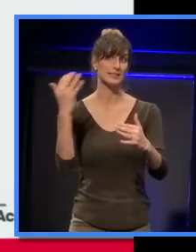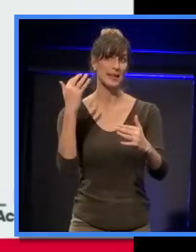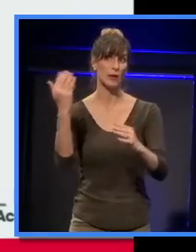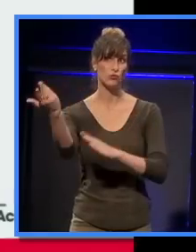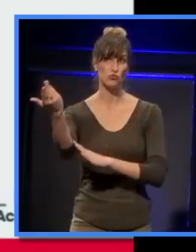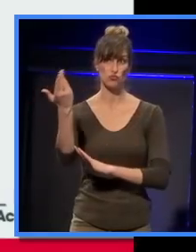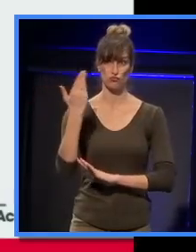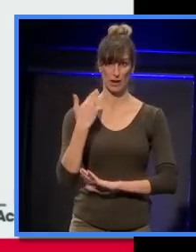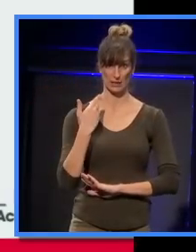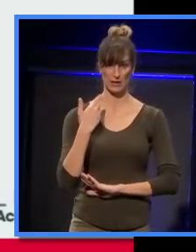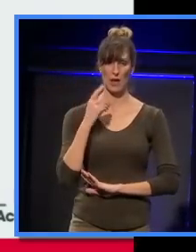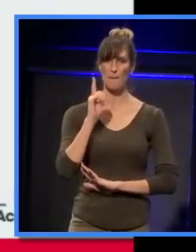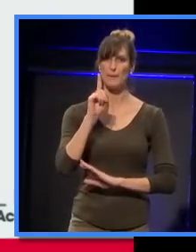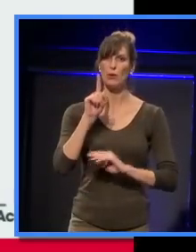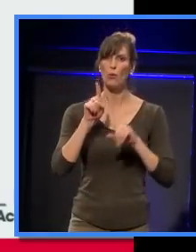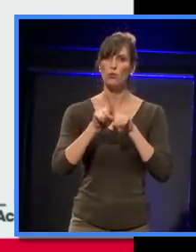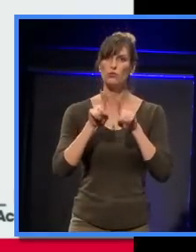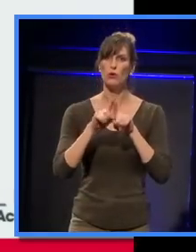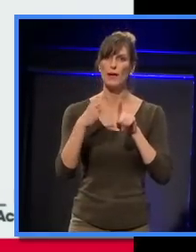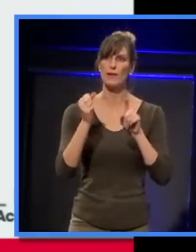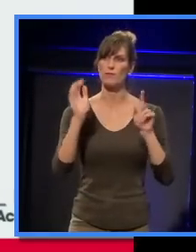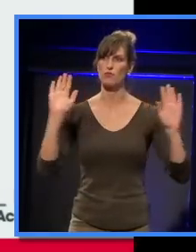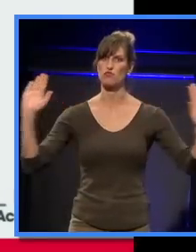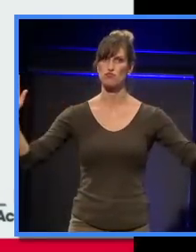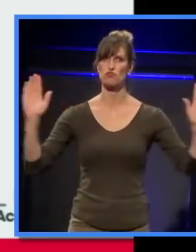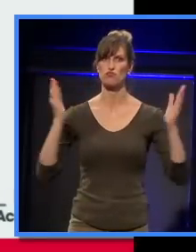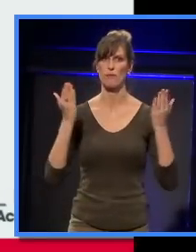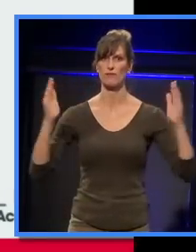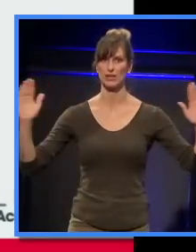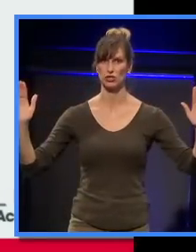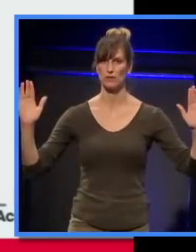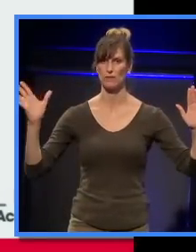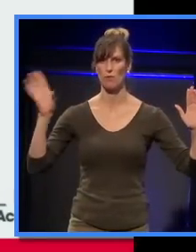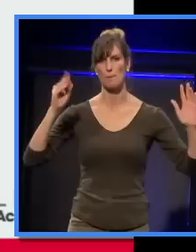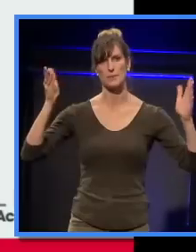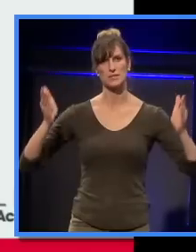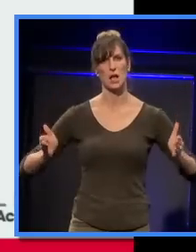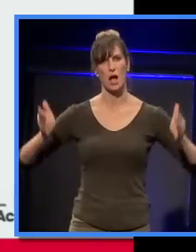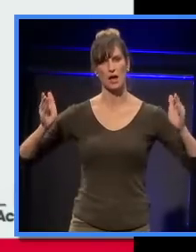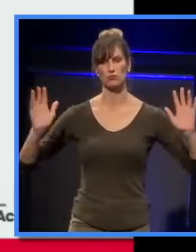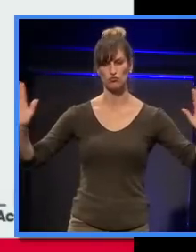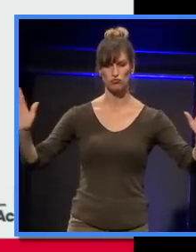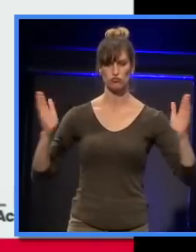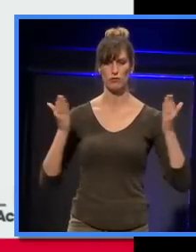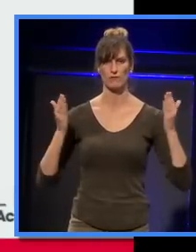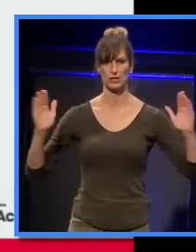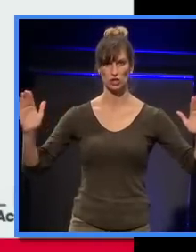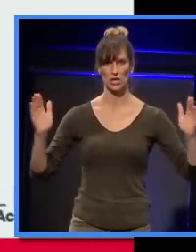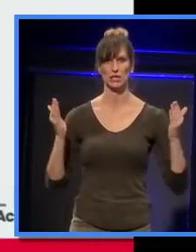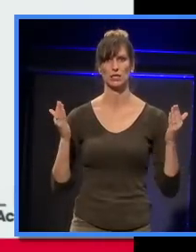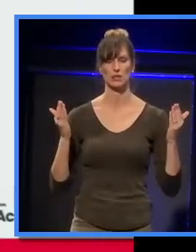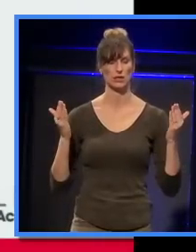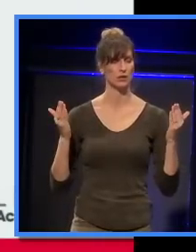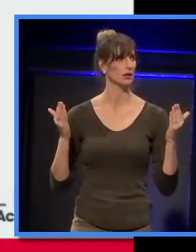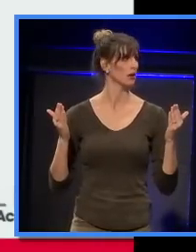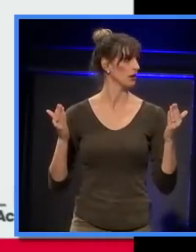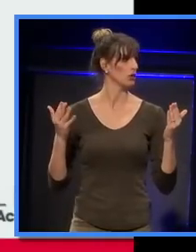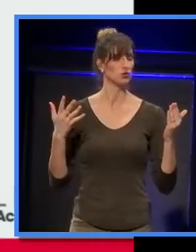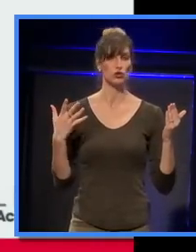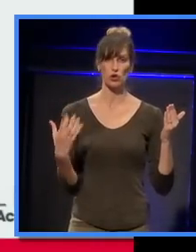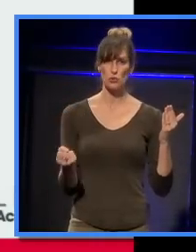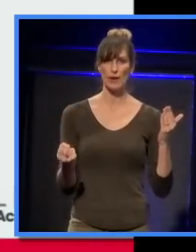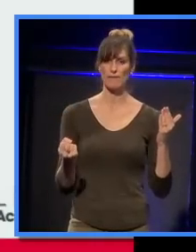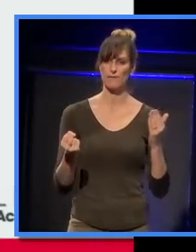you also hear reflections that come off the side walls, and suddenly, you've got a stereo image with a